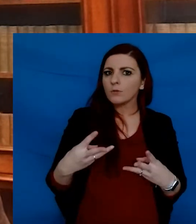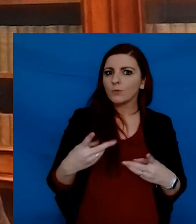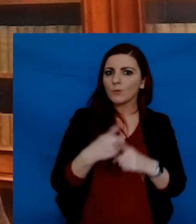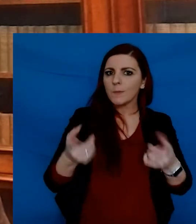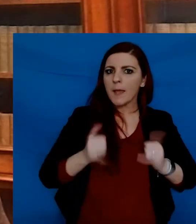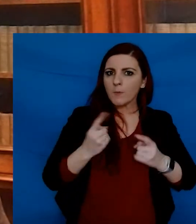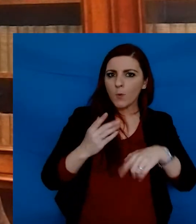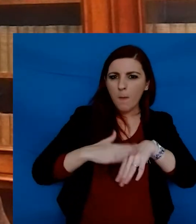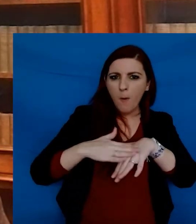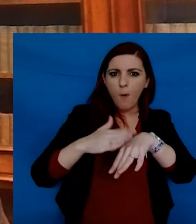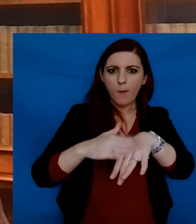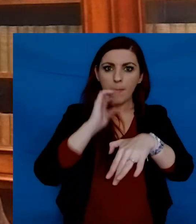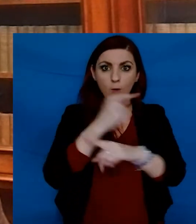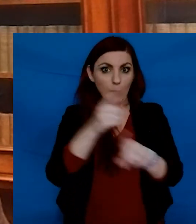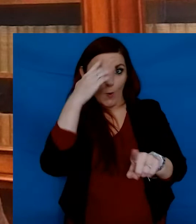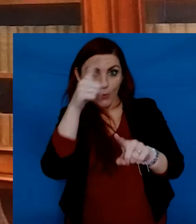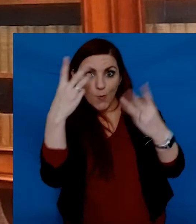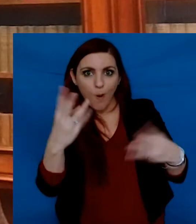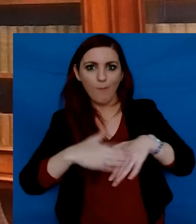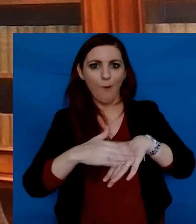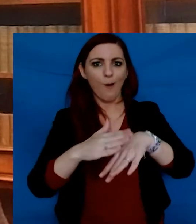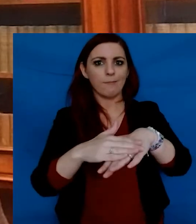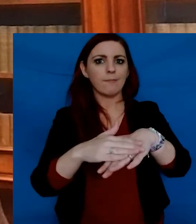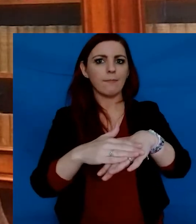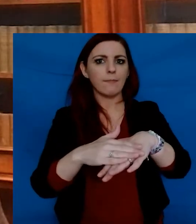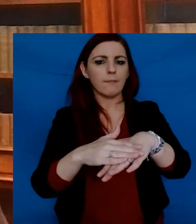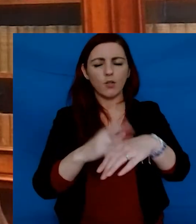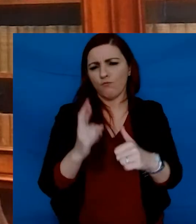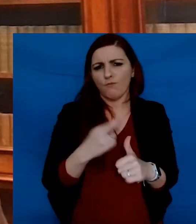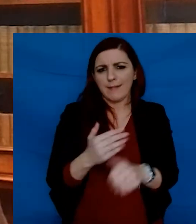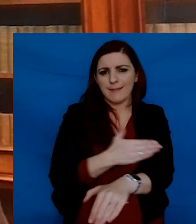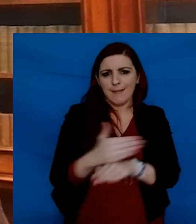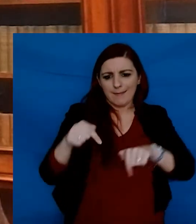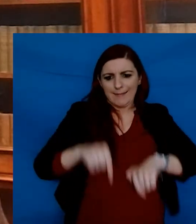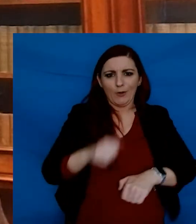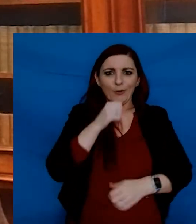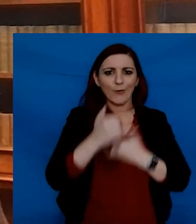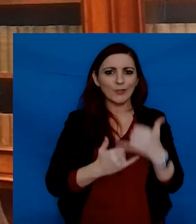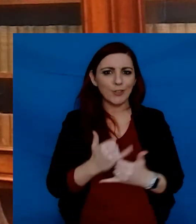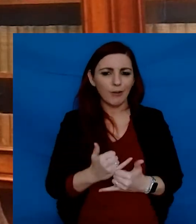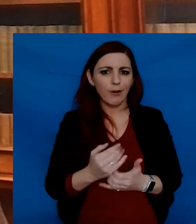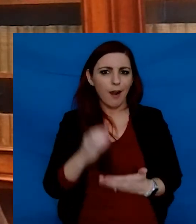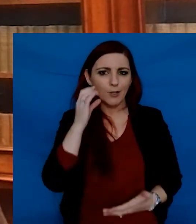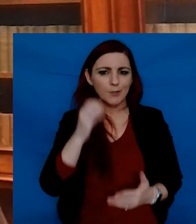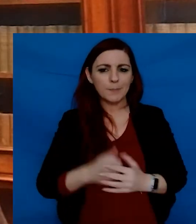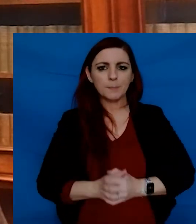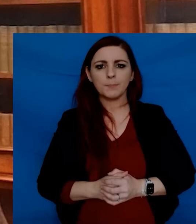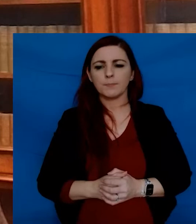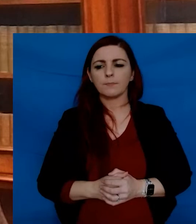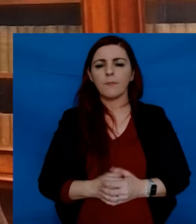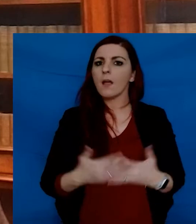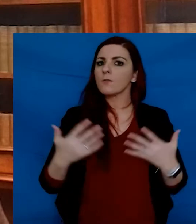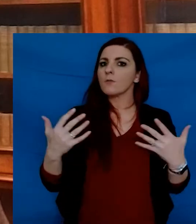even more, because we know you want to do more. And you already are, here in your first year at college.